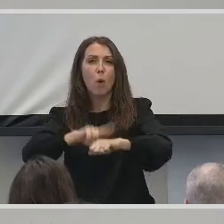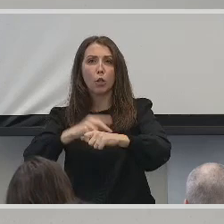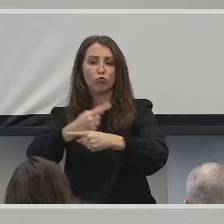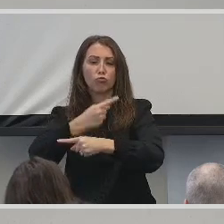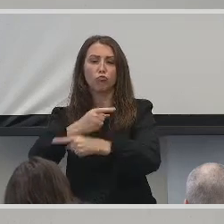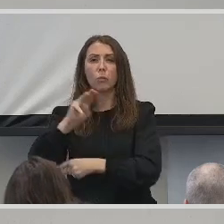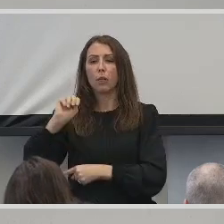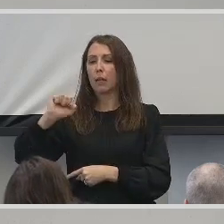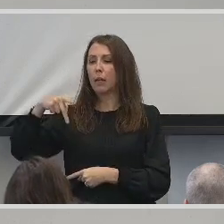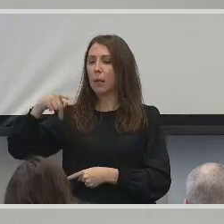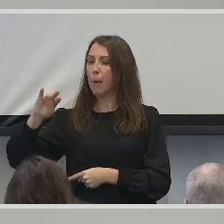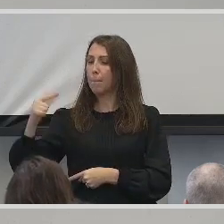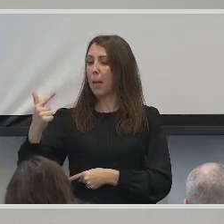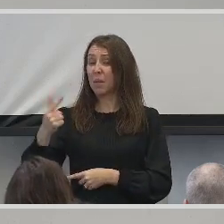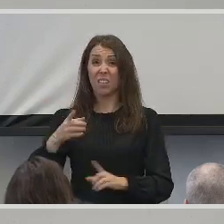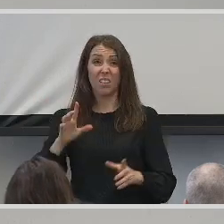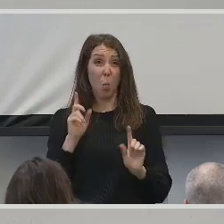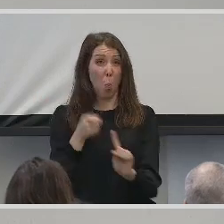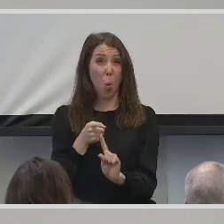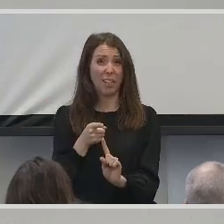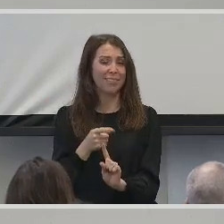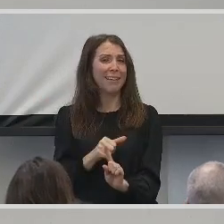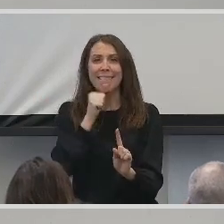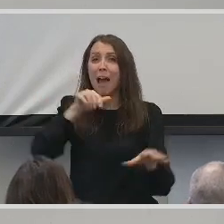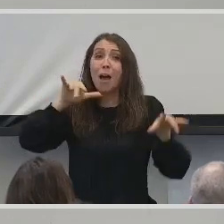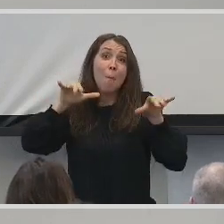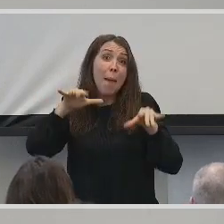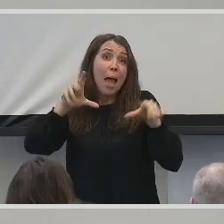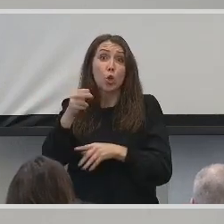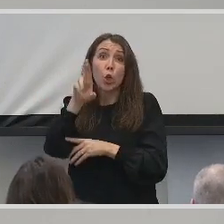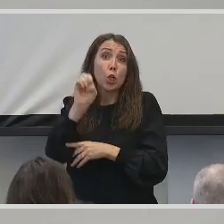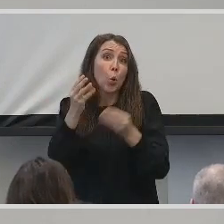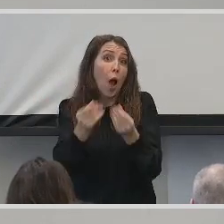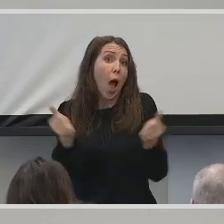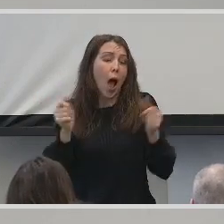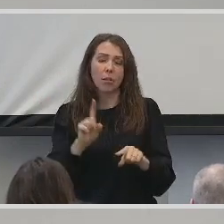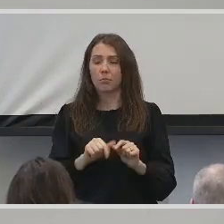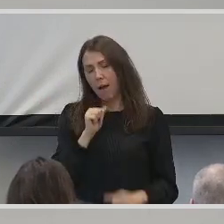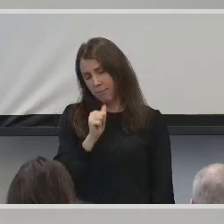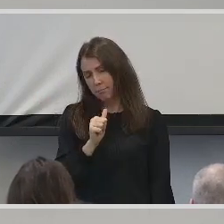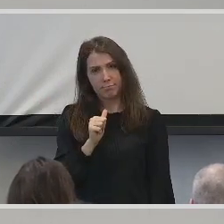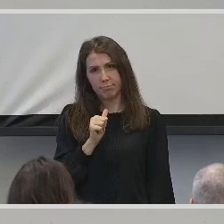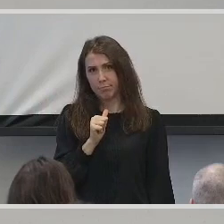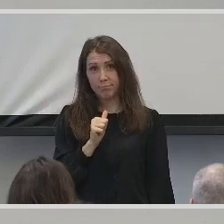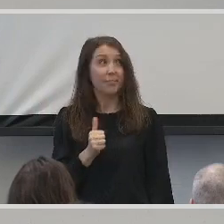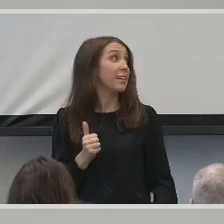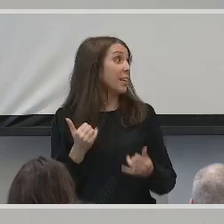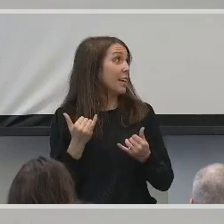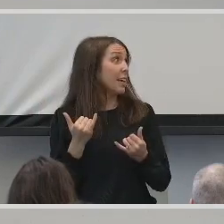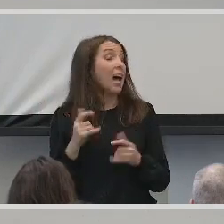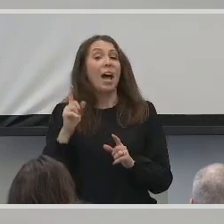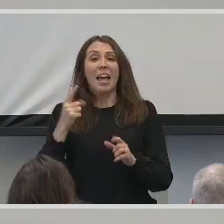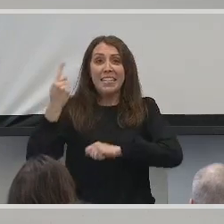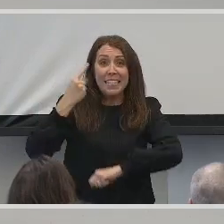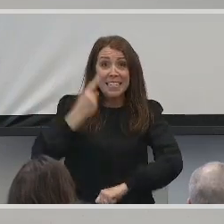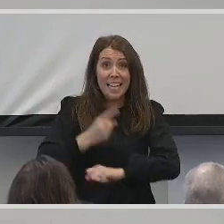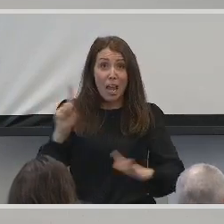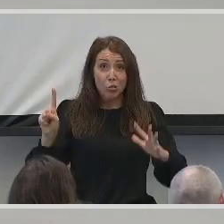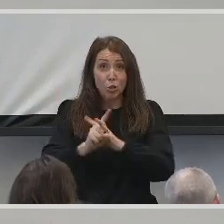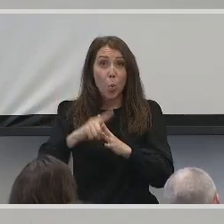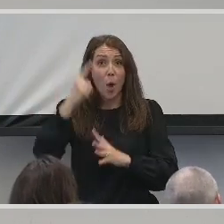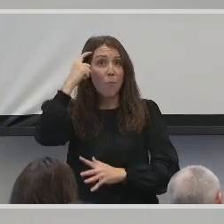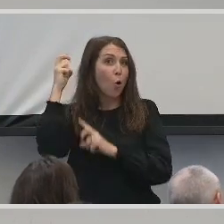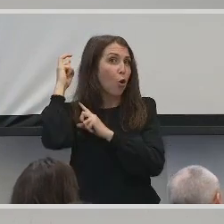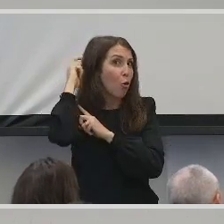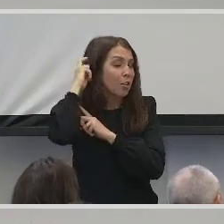Bottom line, it is not a magical cure. The day I went to have my cochlear implant activated, by the way